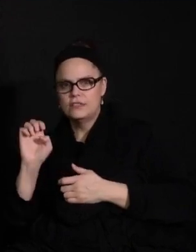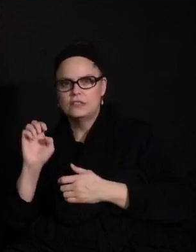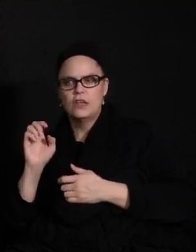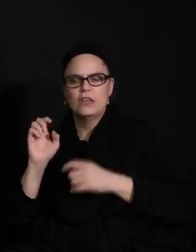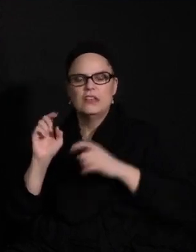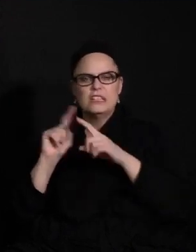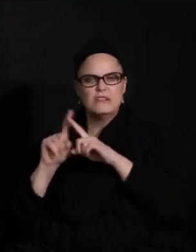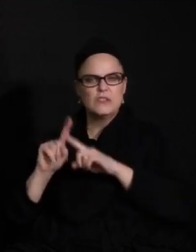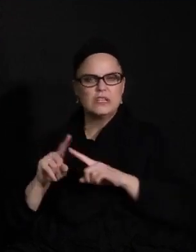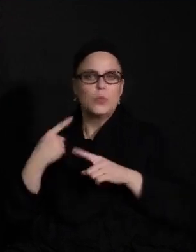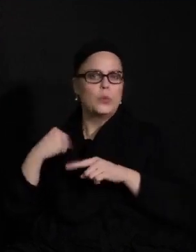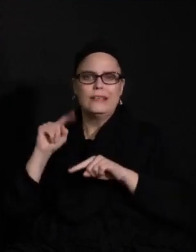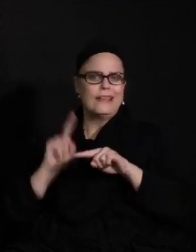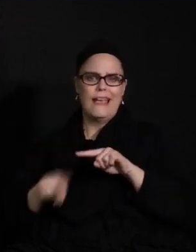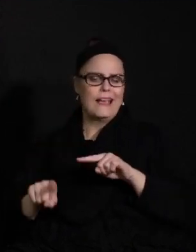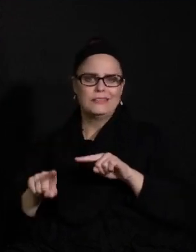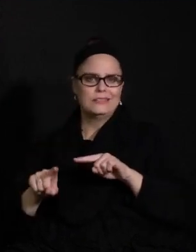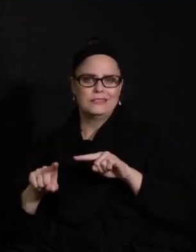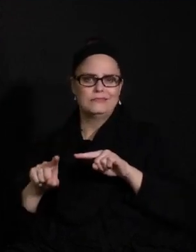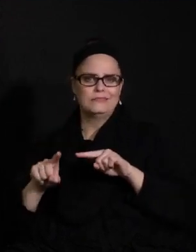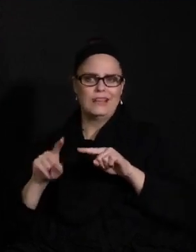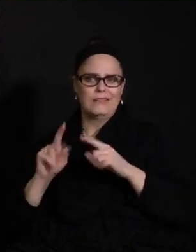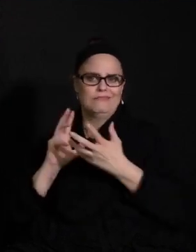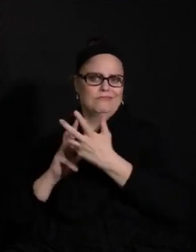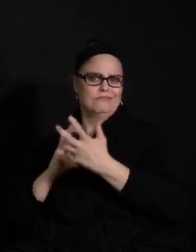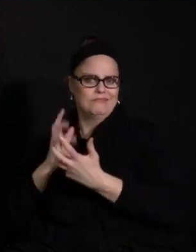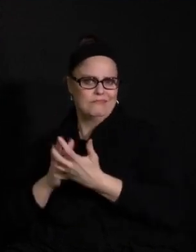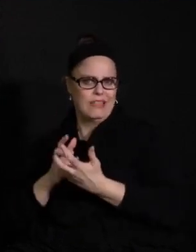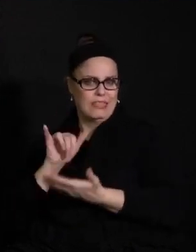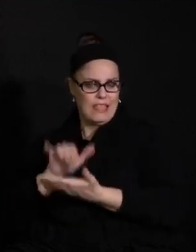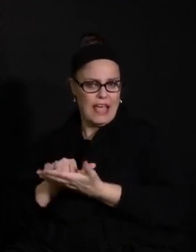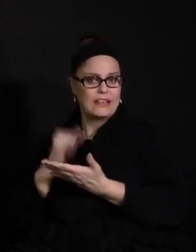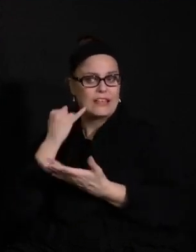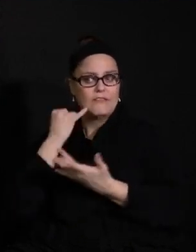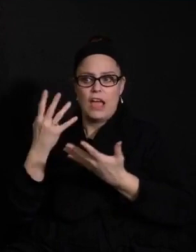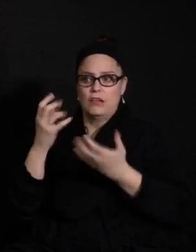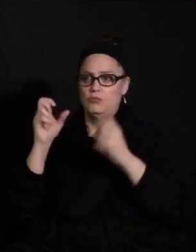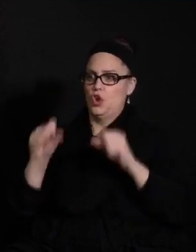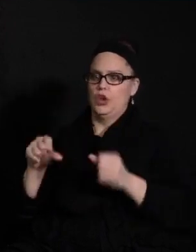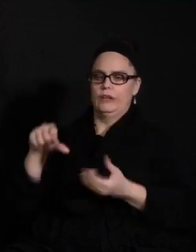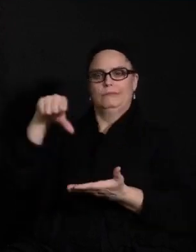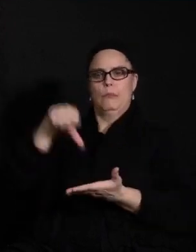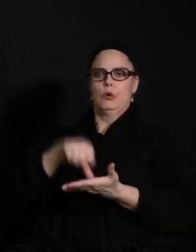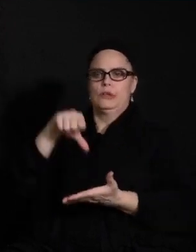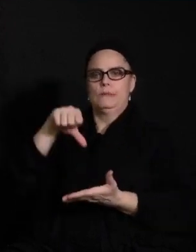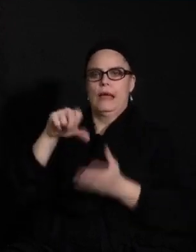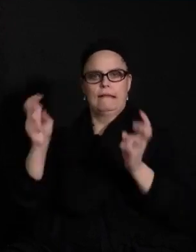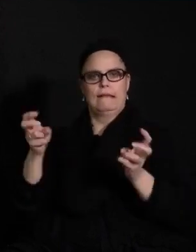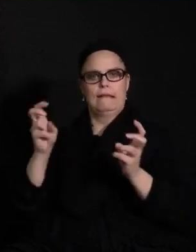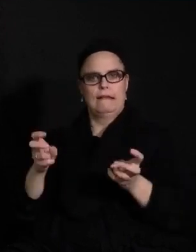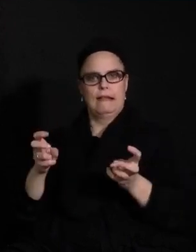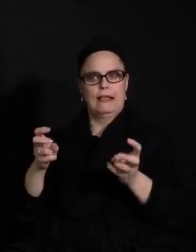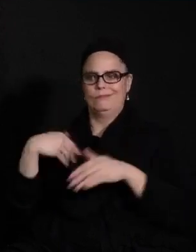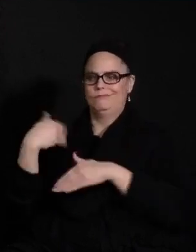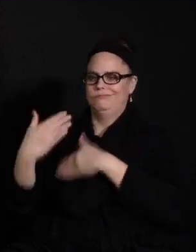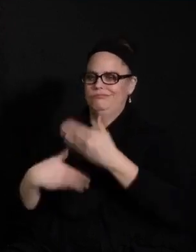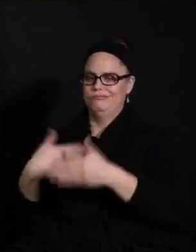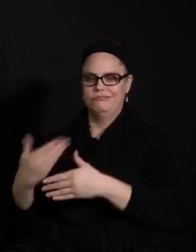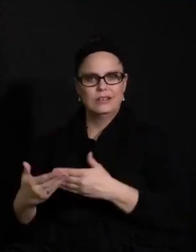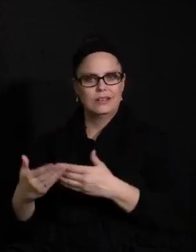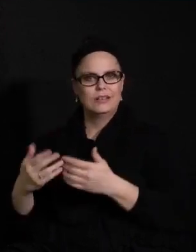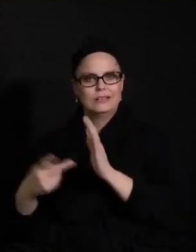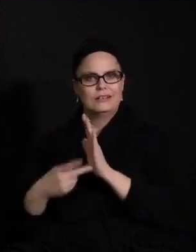to accommodate that. If I was able to, you know, push a button and have SPPS staff grow times two,